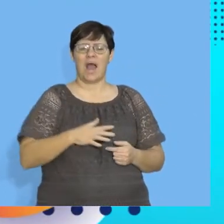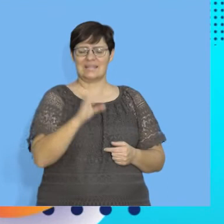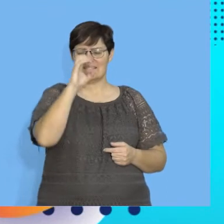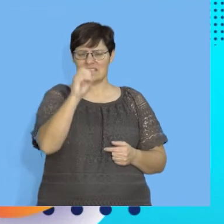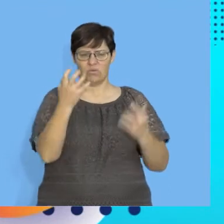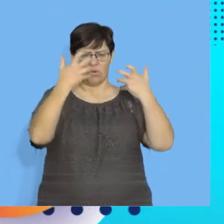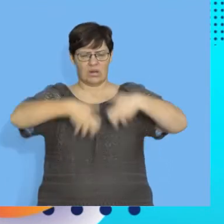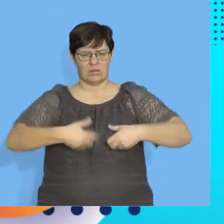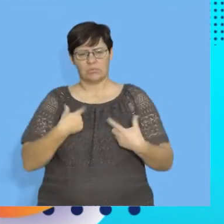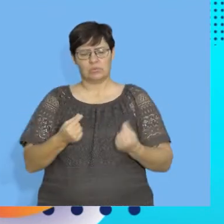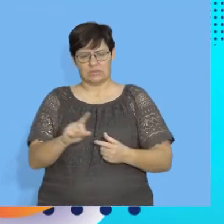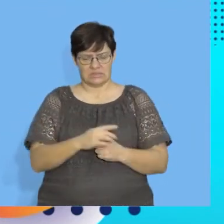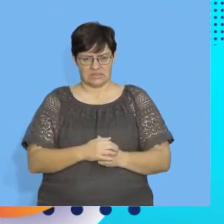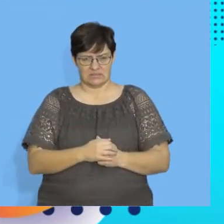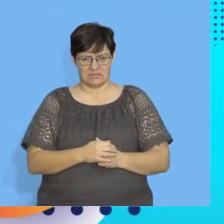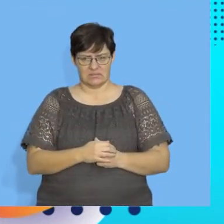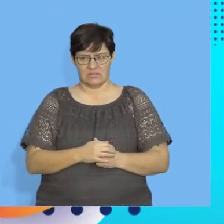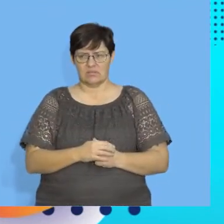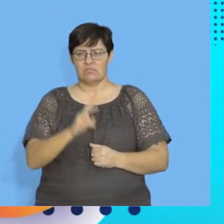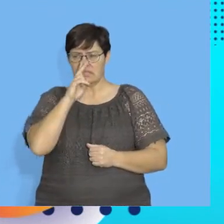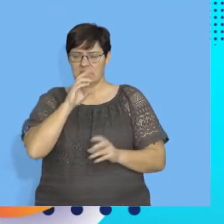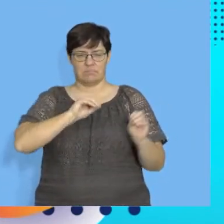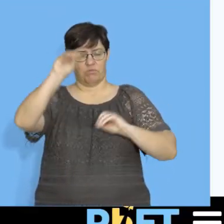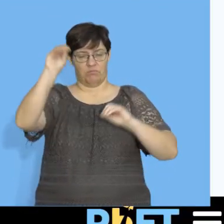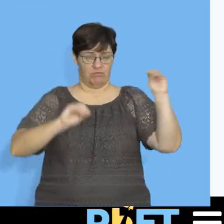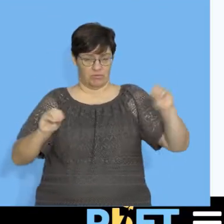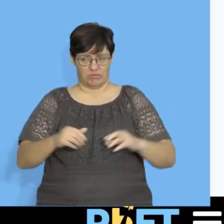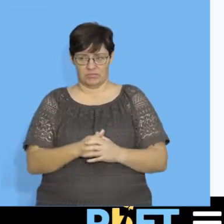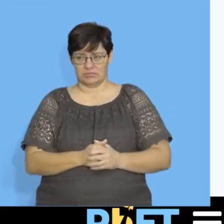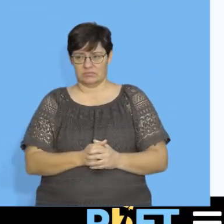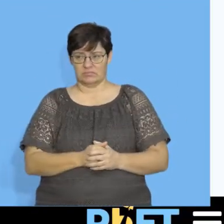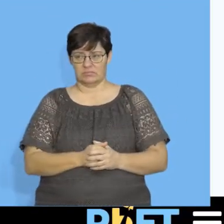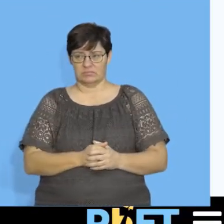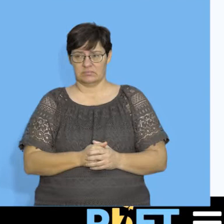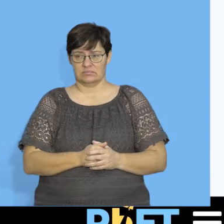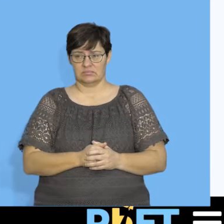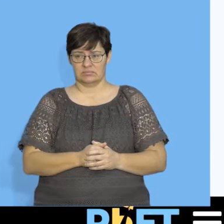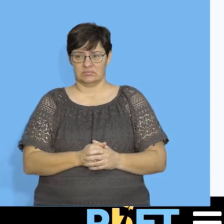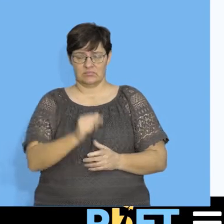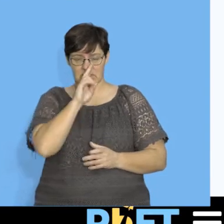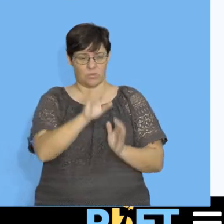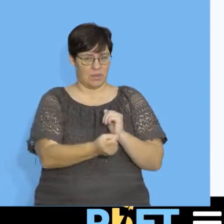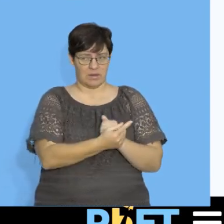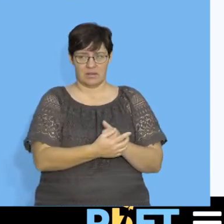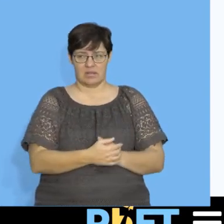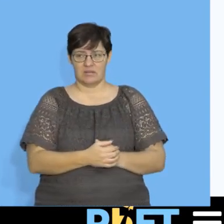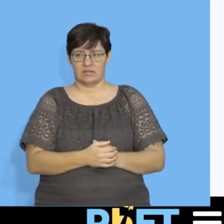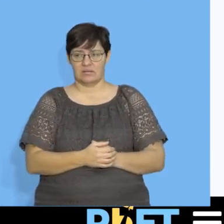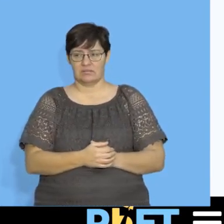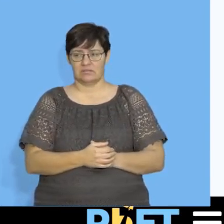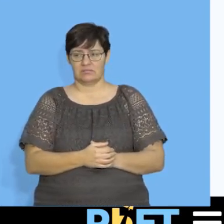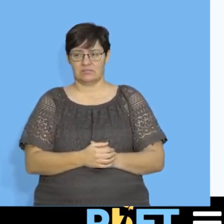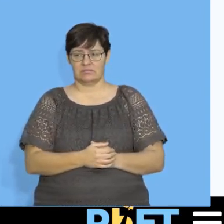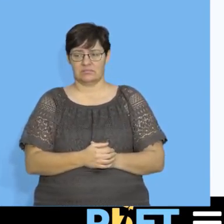me to get zero correlation? What must I do? Let's look at what we must do to the points. If I move the points from the line, let's see what happens.